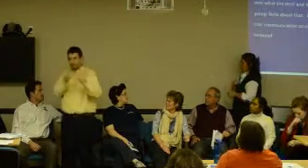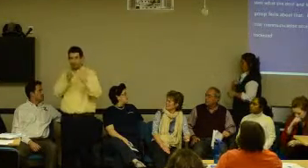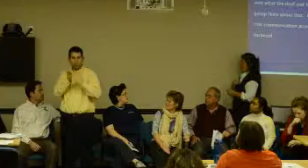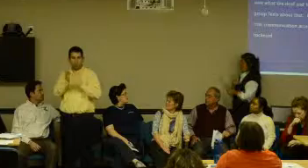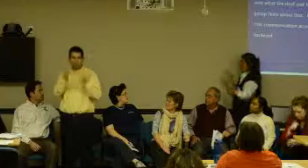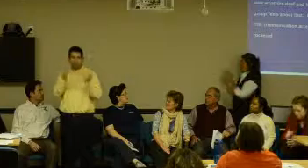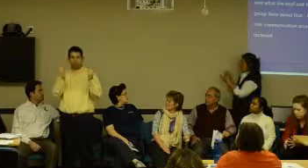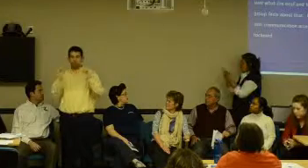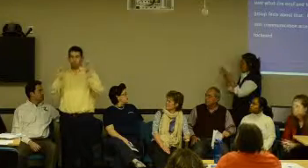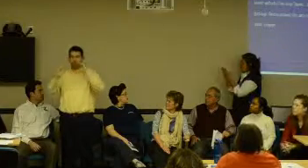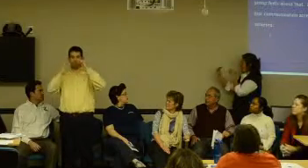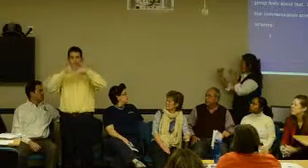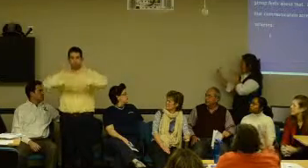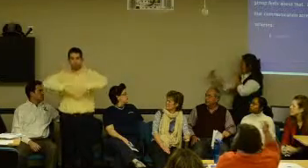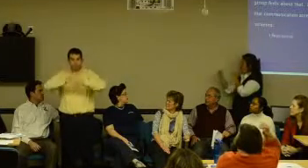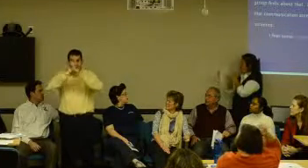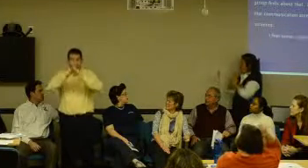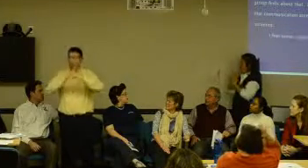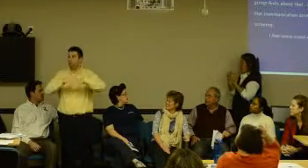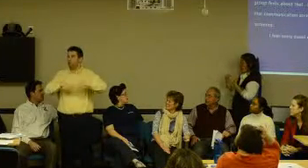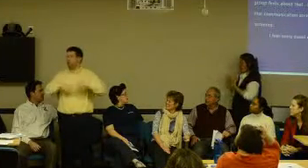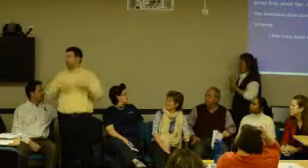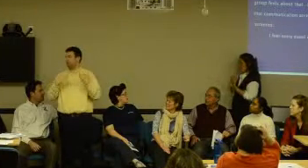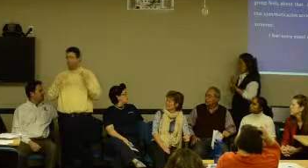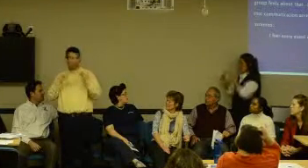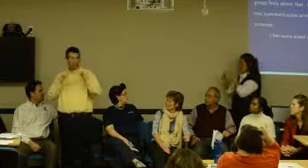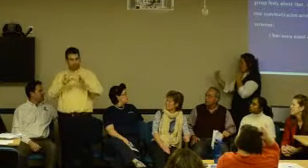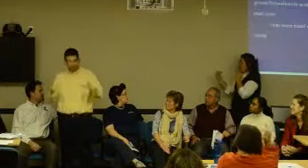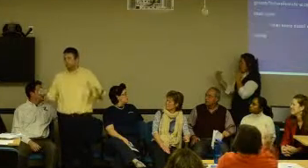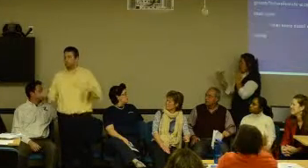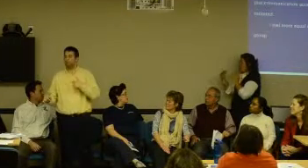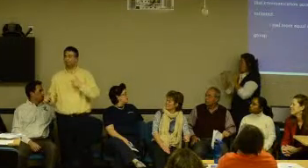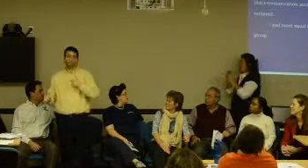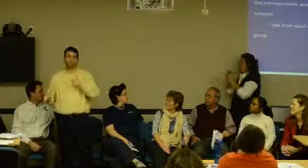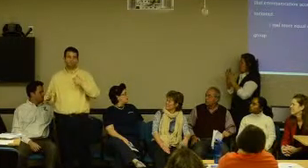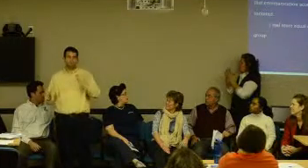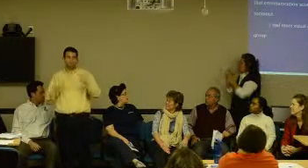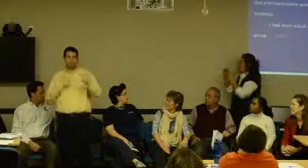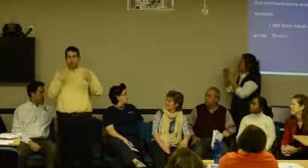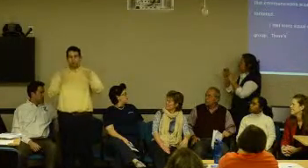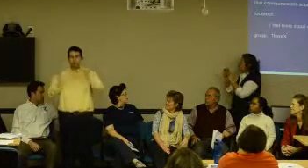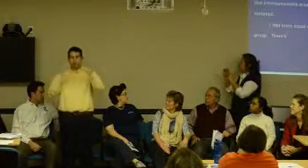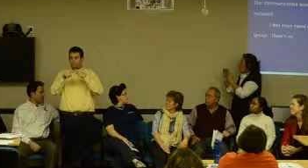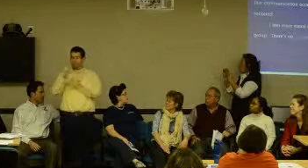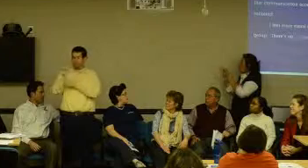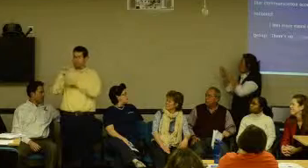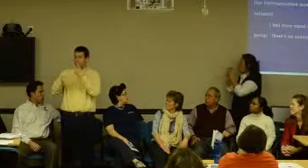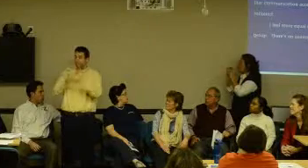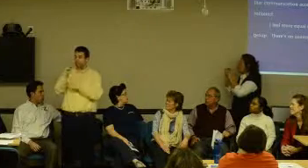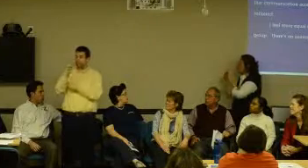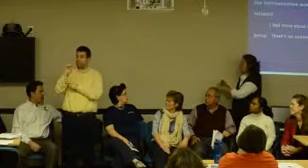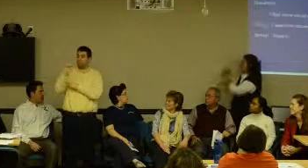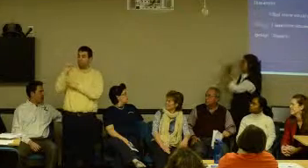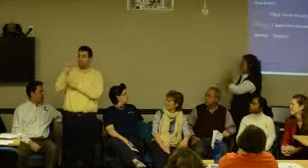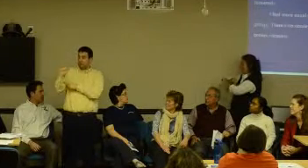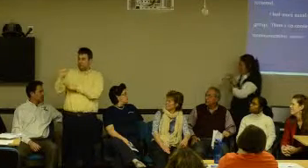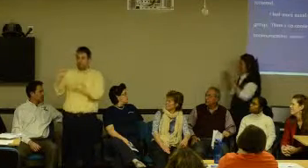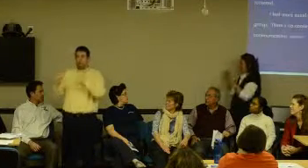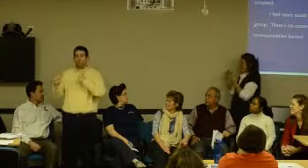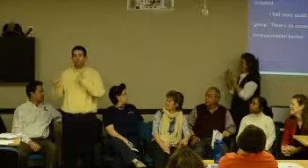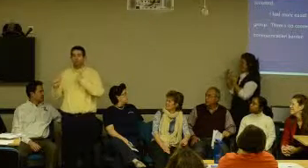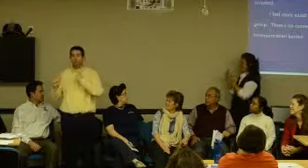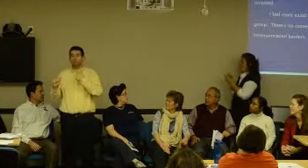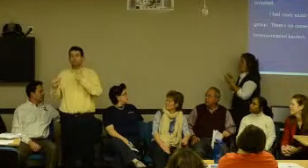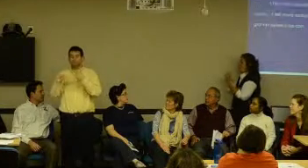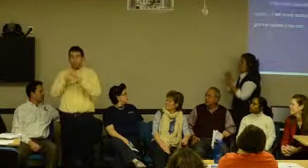you know, more equal with the hearing group. You know, there's no conversation barriers, communication barriers. I